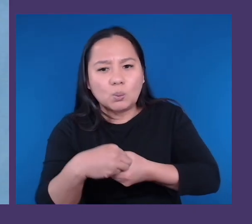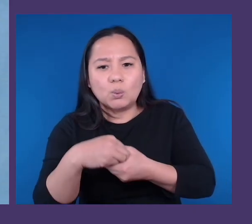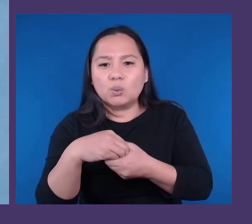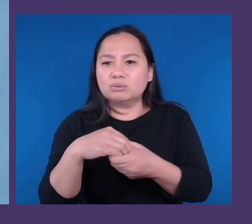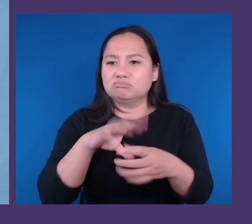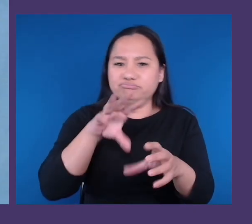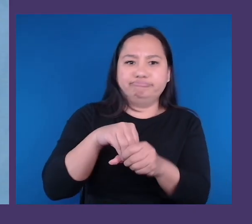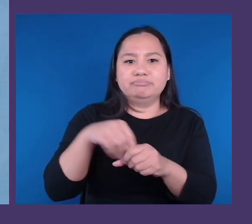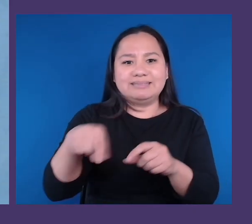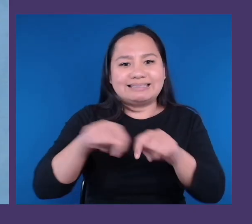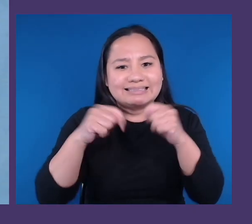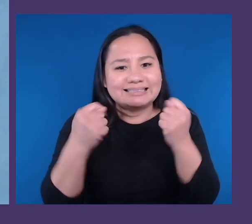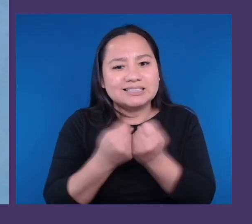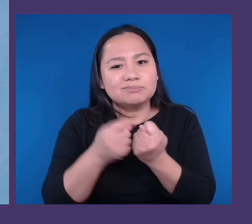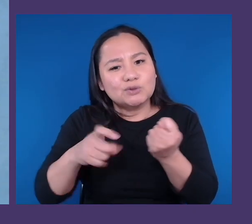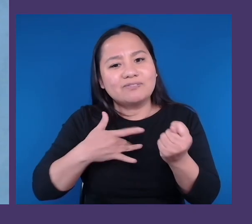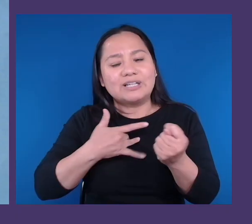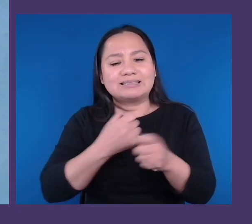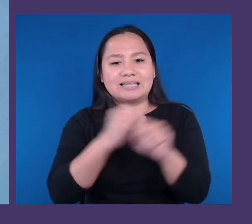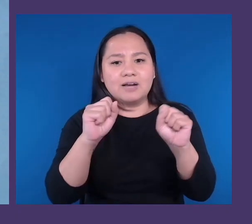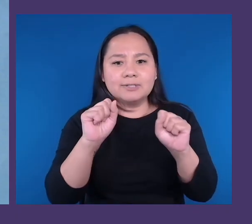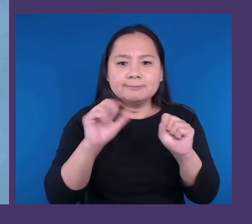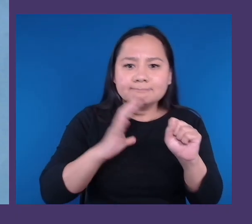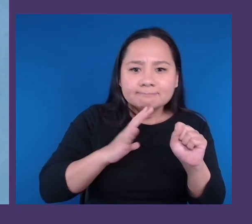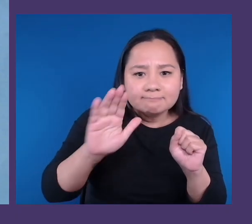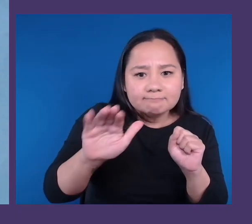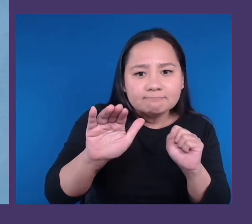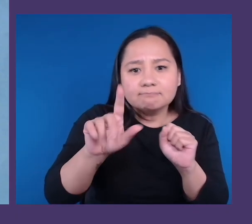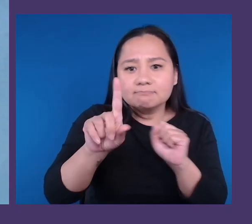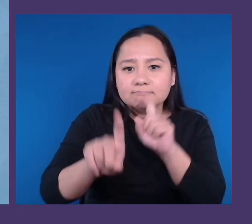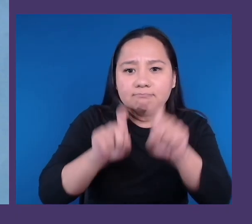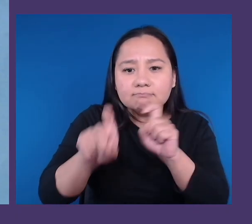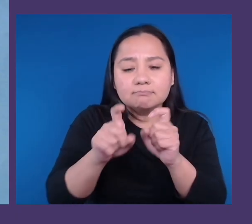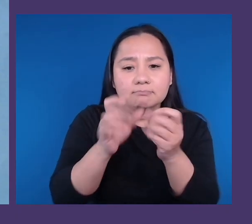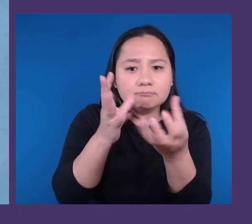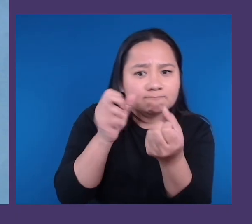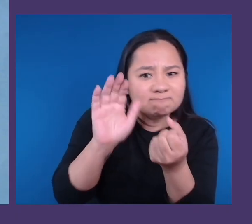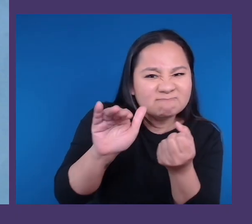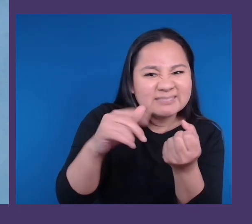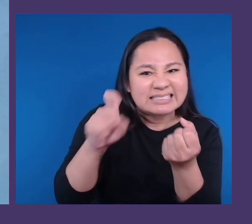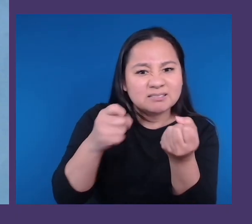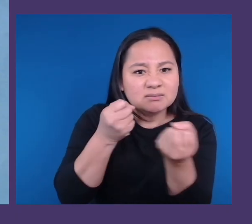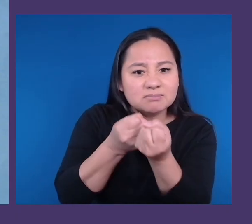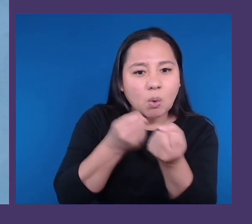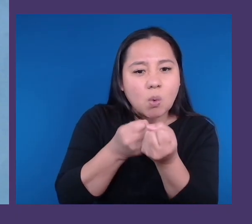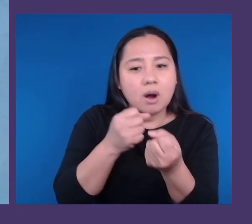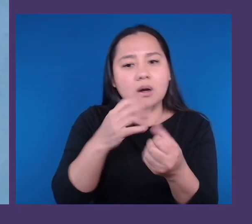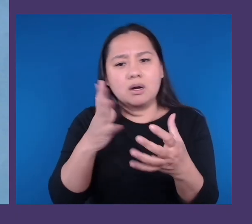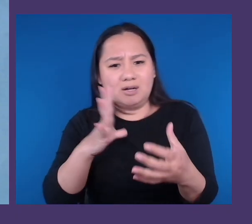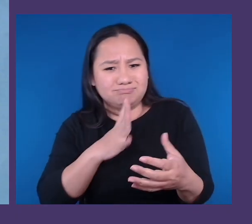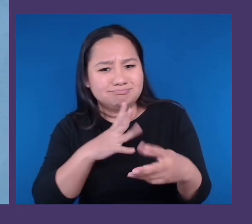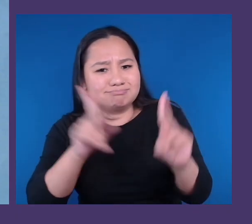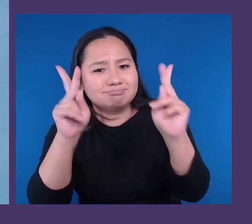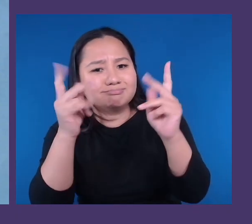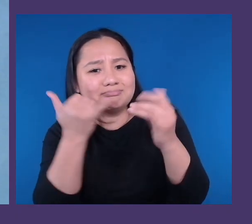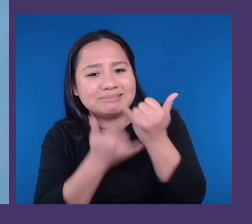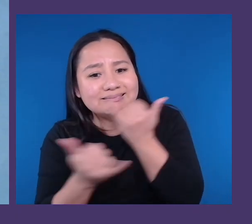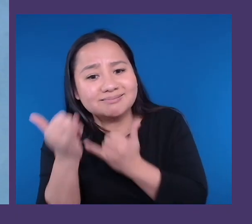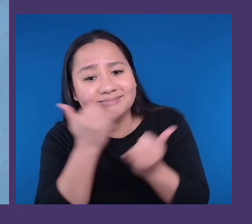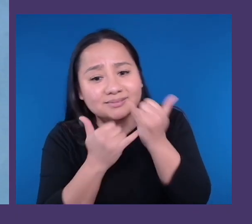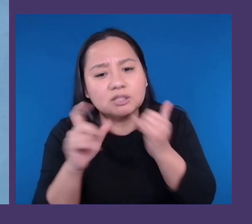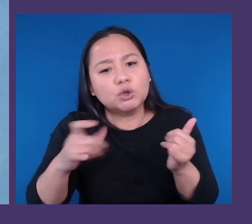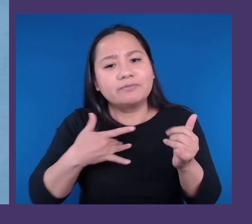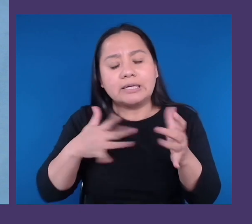support and make mistakes. They should feel, you know, encouraged to contribute in ways they find meaningful and to